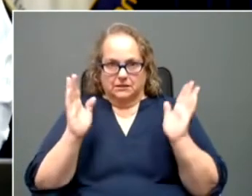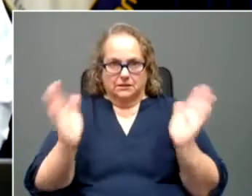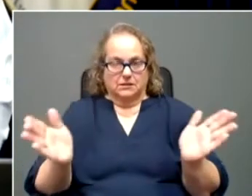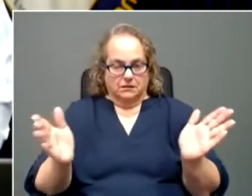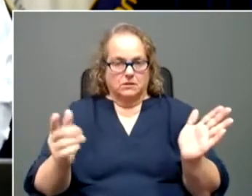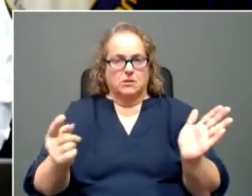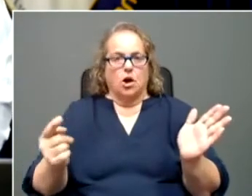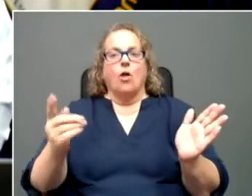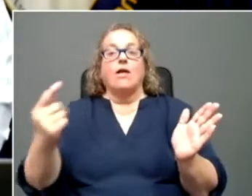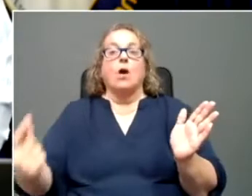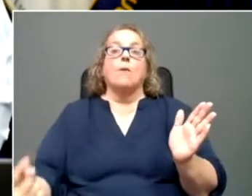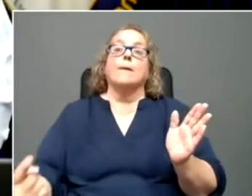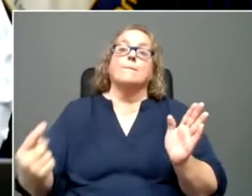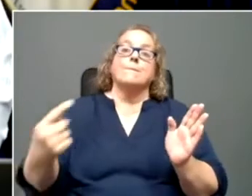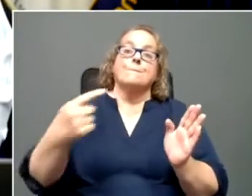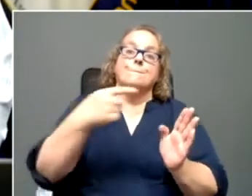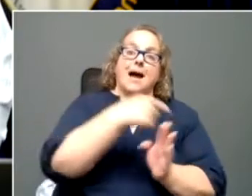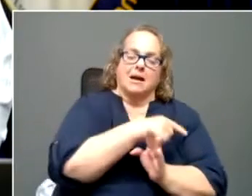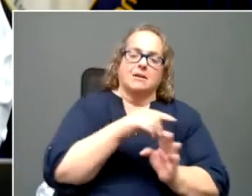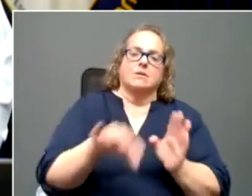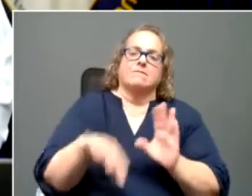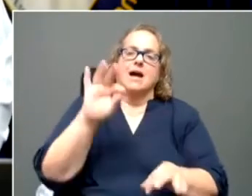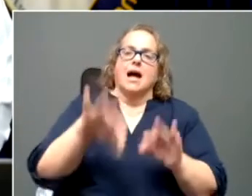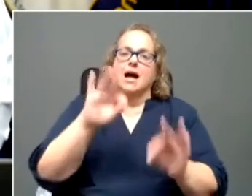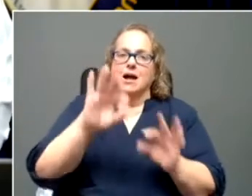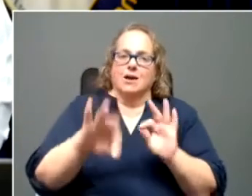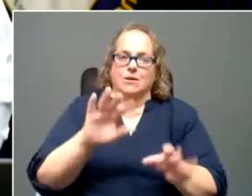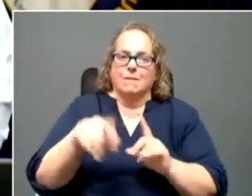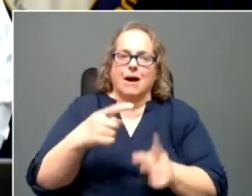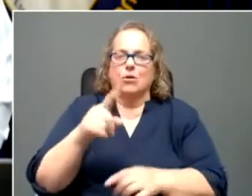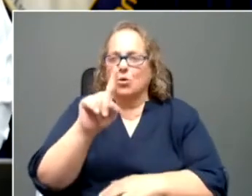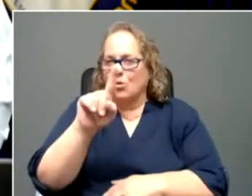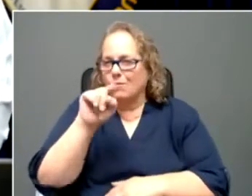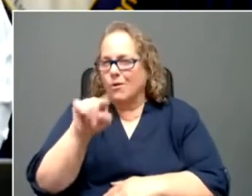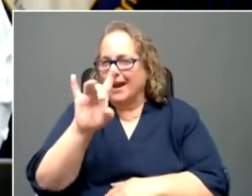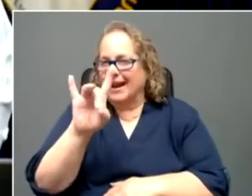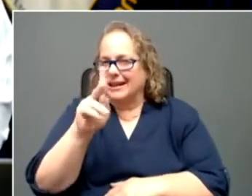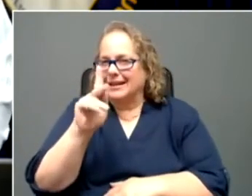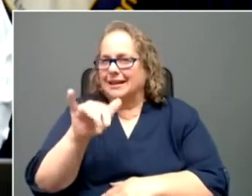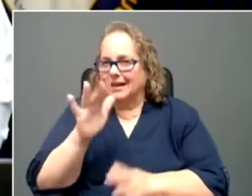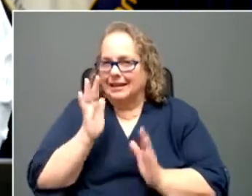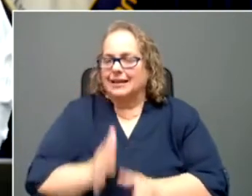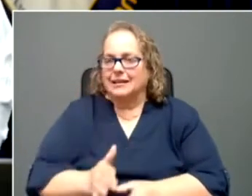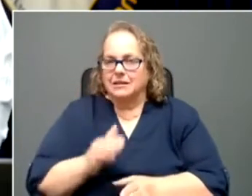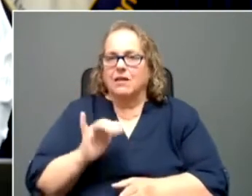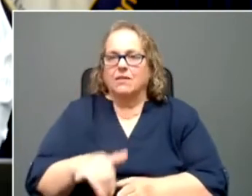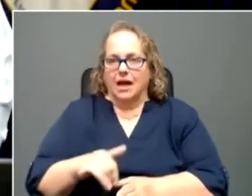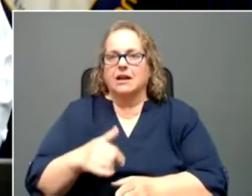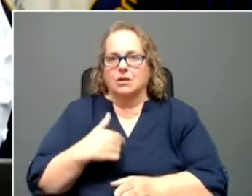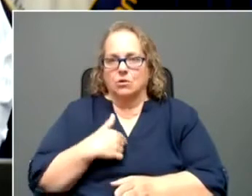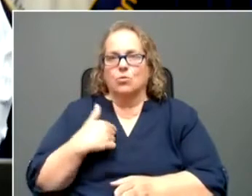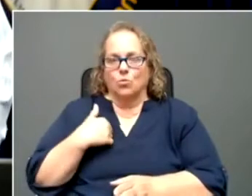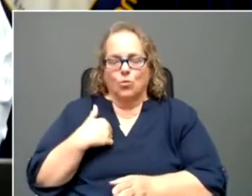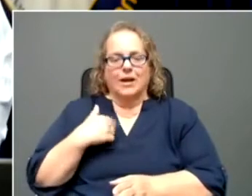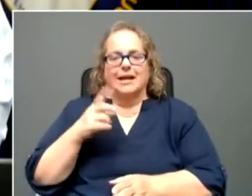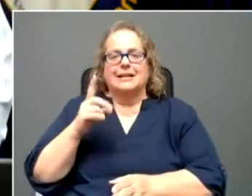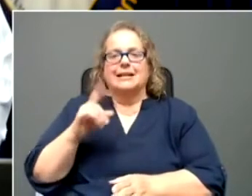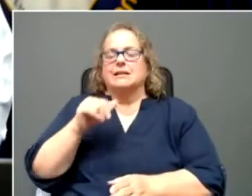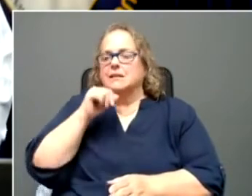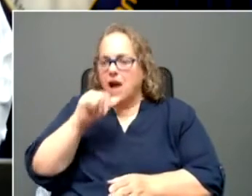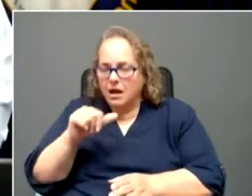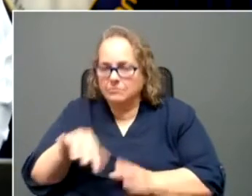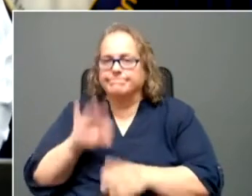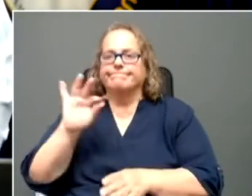in the midst of this pandemic and finding about 1.8 kentuckians in each of those days that we lost that hadn't been included,